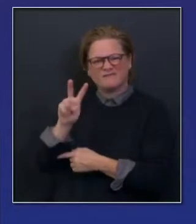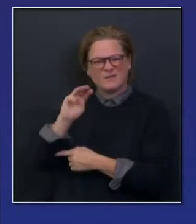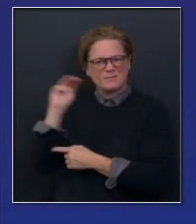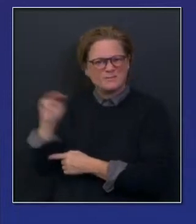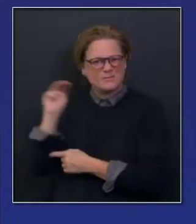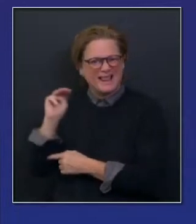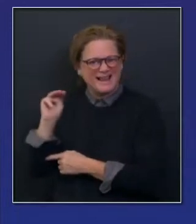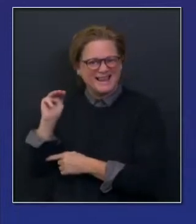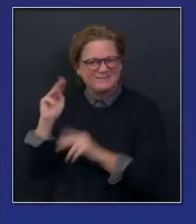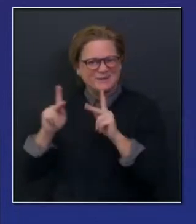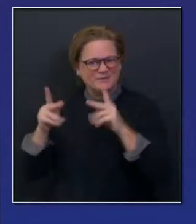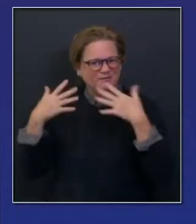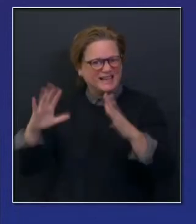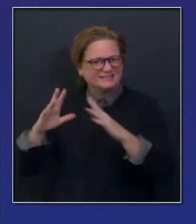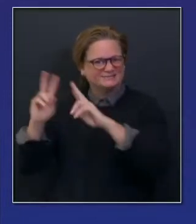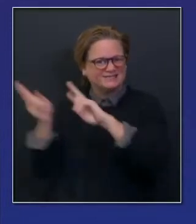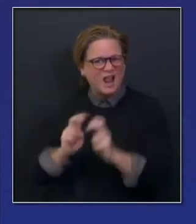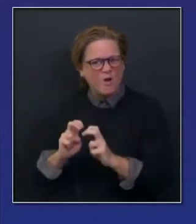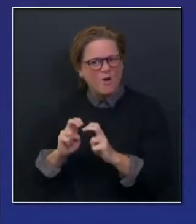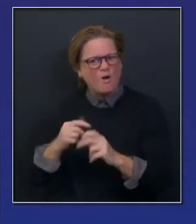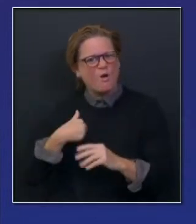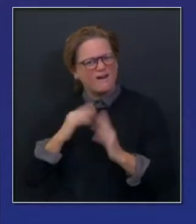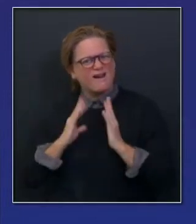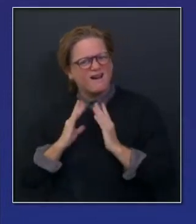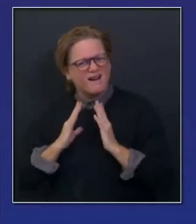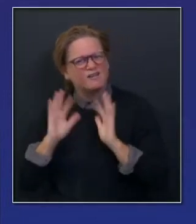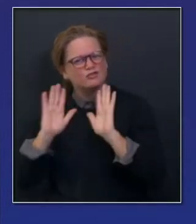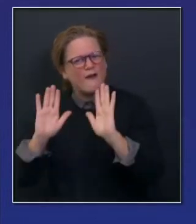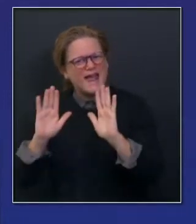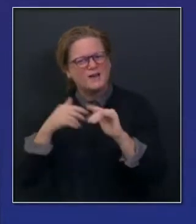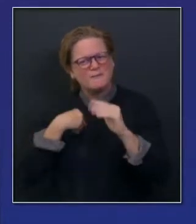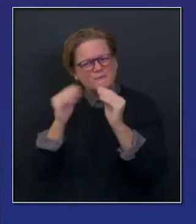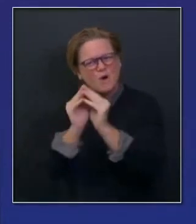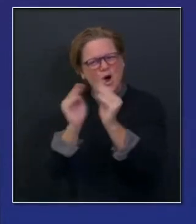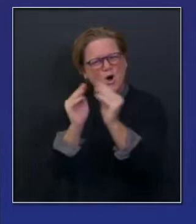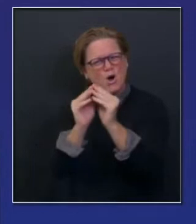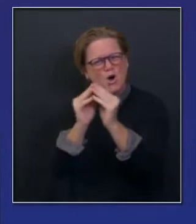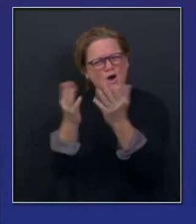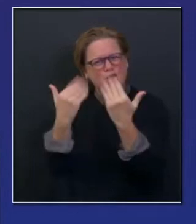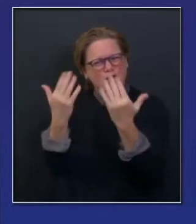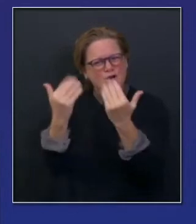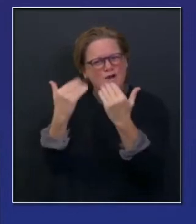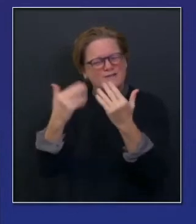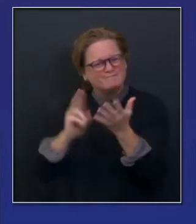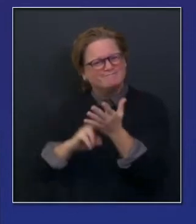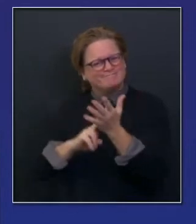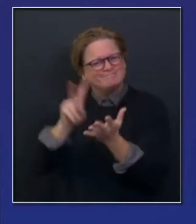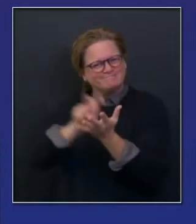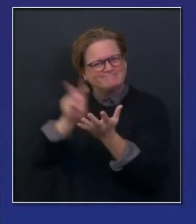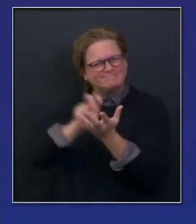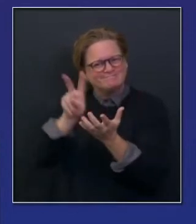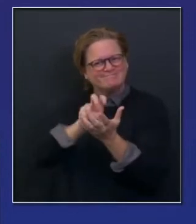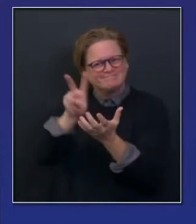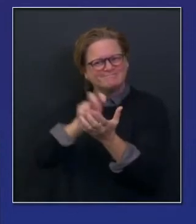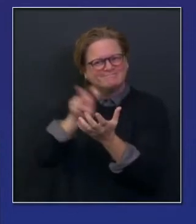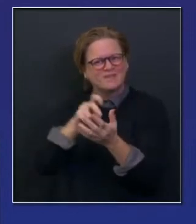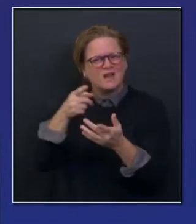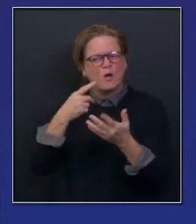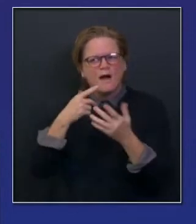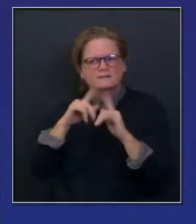that still. But six and half million people, not bad. And I want to encourage you to, if you haven't, learn about it first.